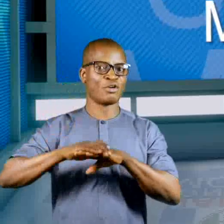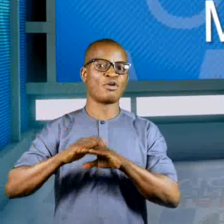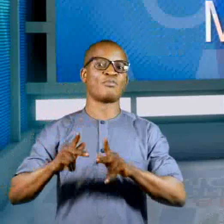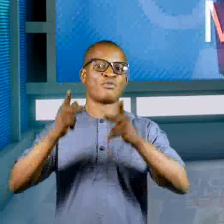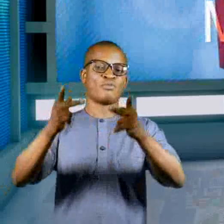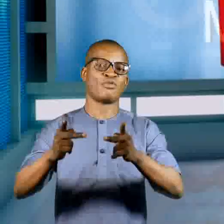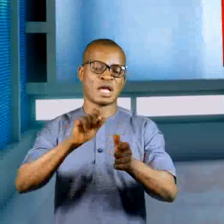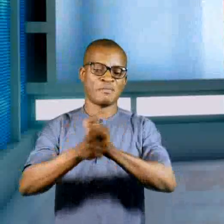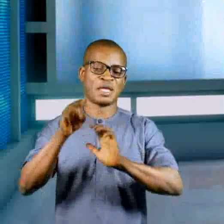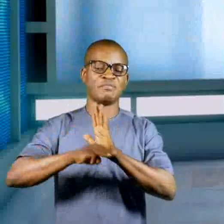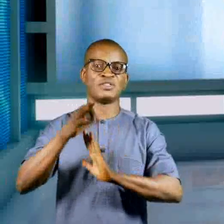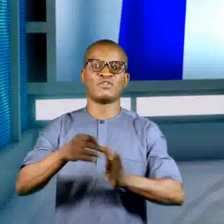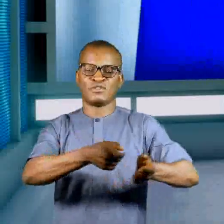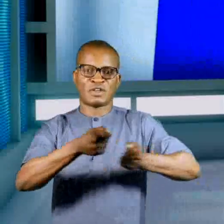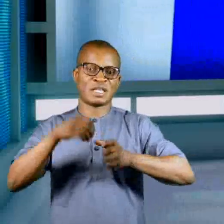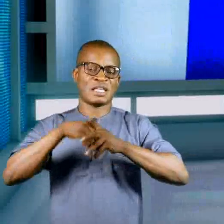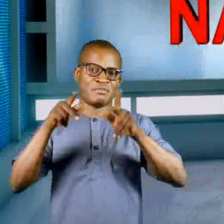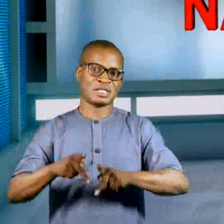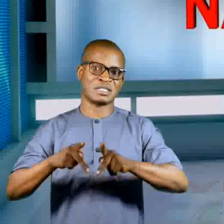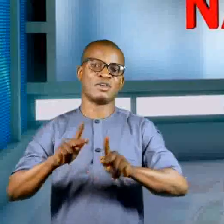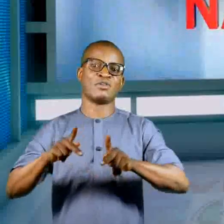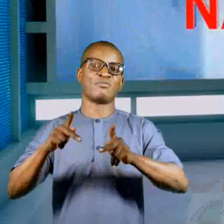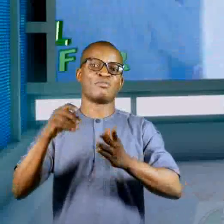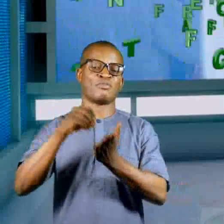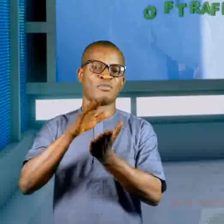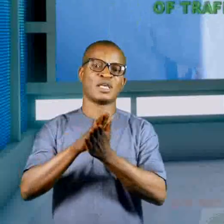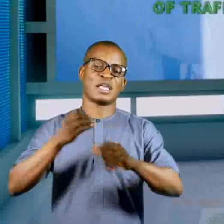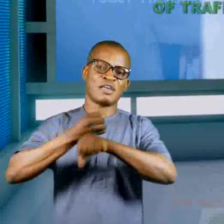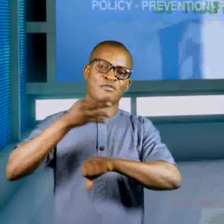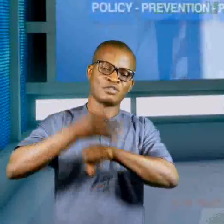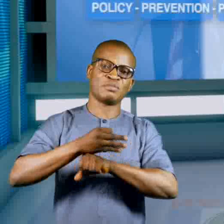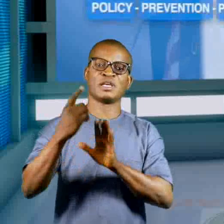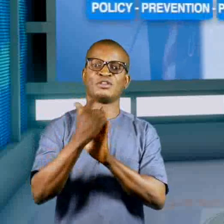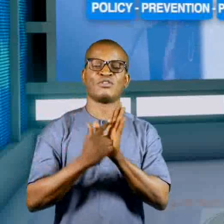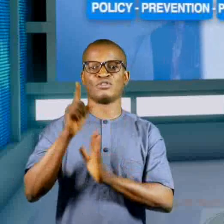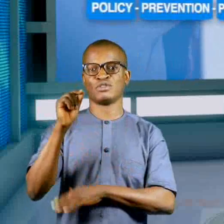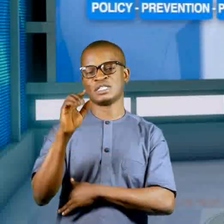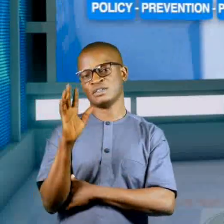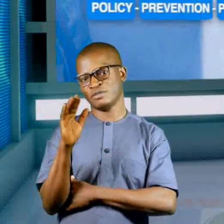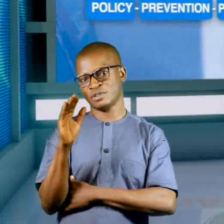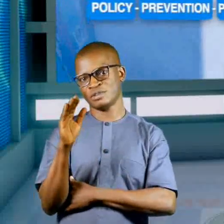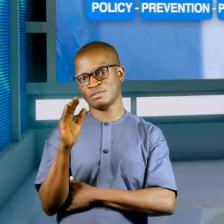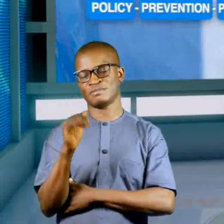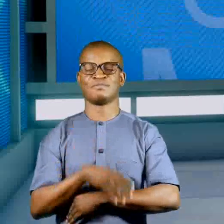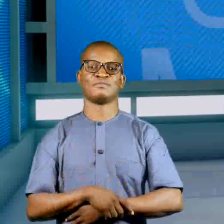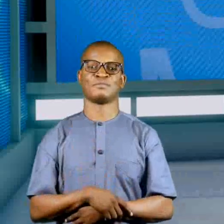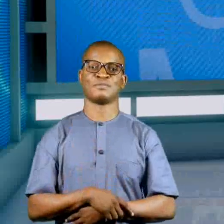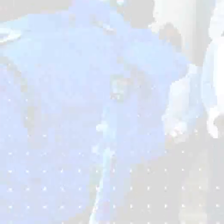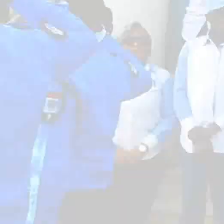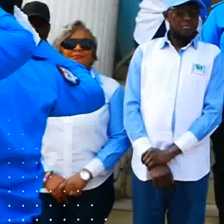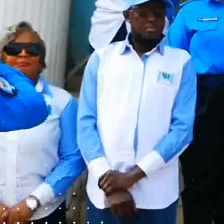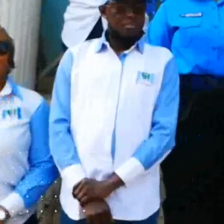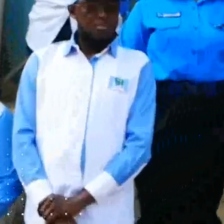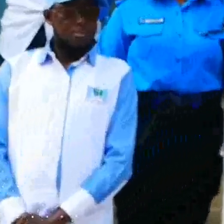proposed amendment of the Trafficking in Persons Prohibition Enforcement and Administration Act 2015. Take a look.